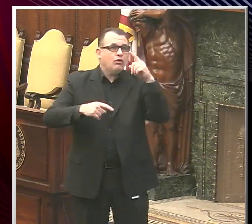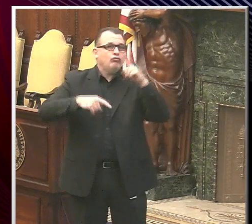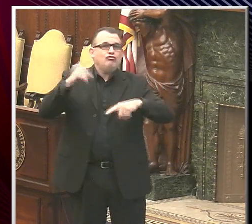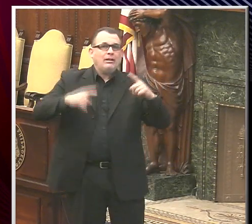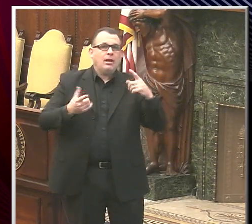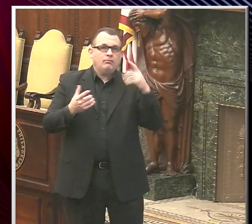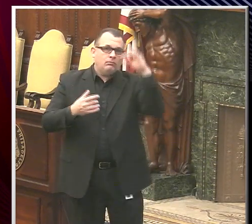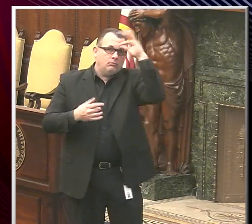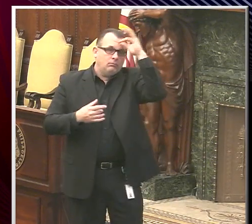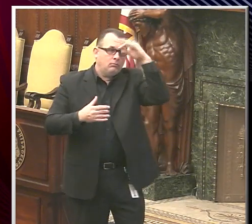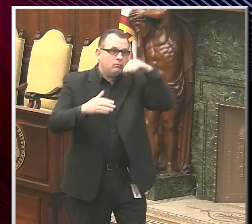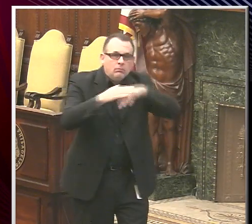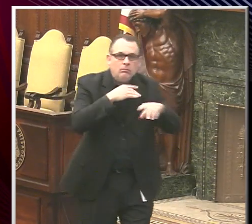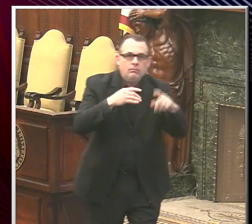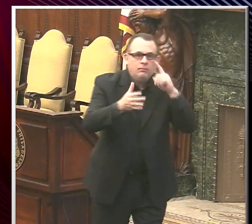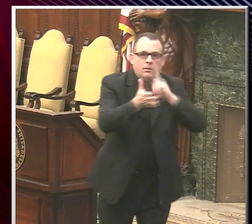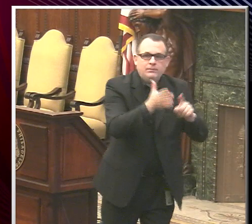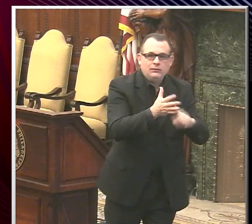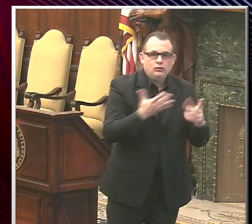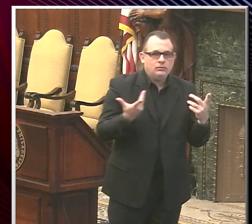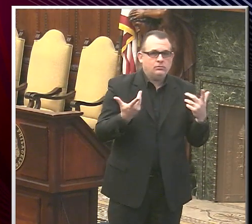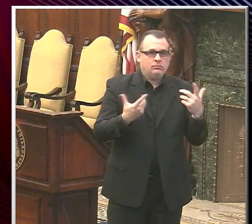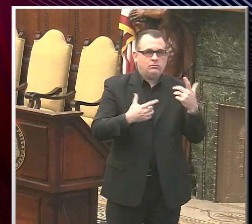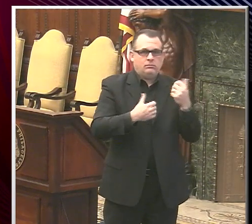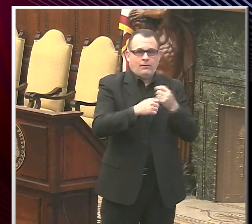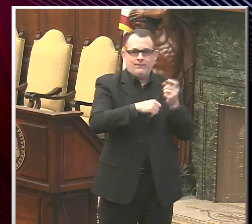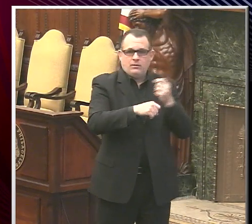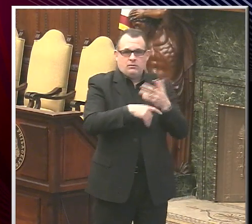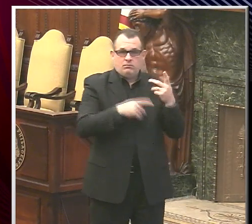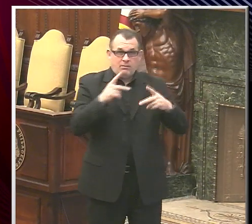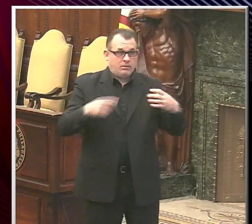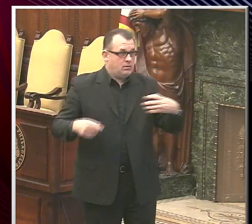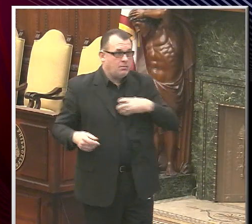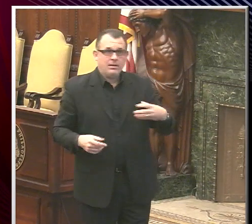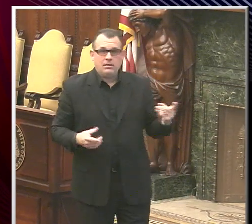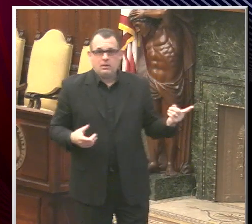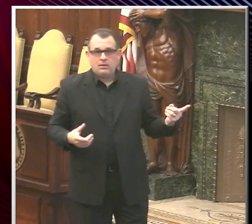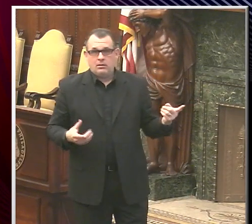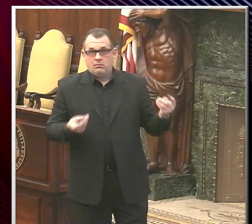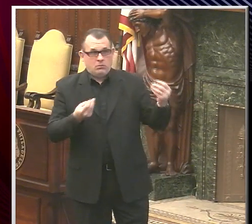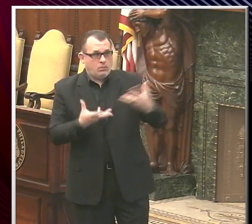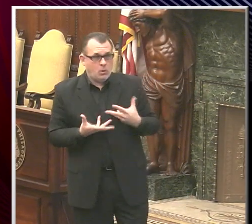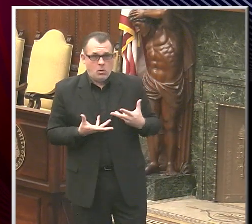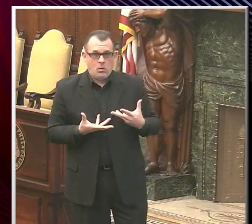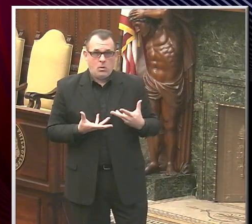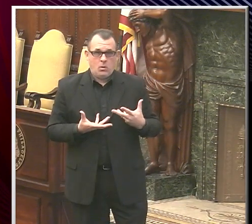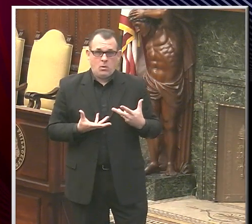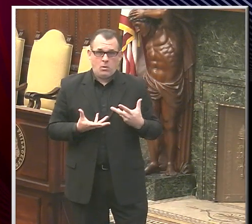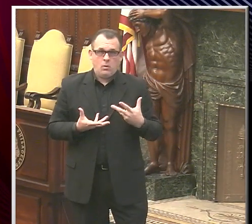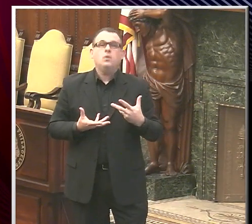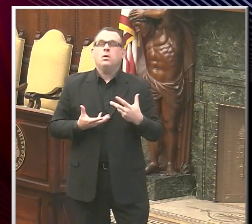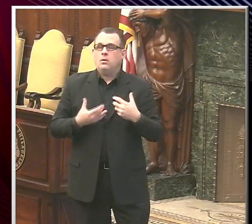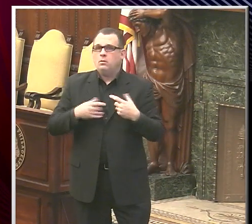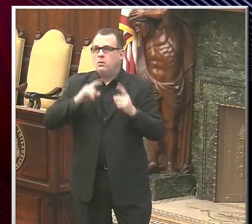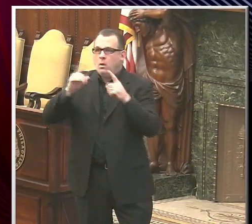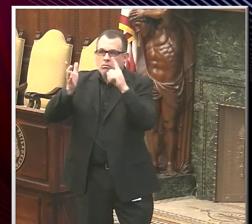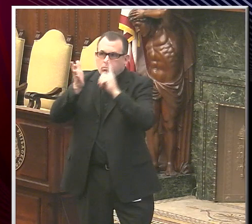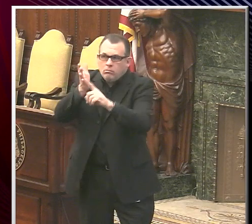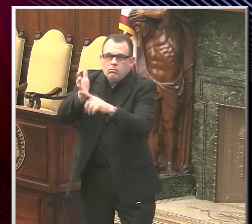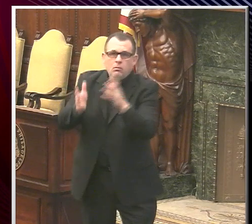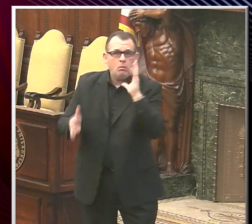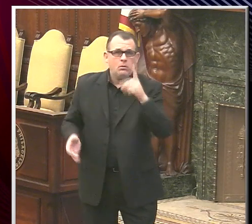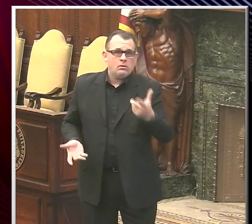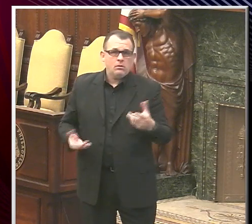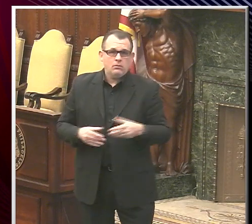at least one inspection per year. But we also will inspect if there's a complaint by anybody about any problem with that restaurant. And if we're doing a complaint-based